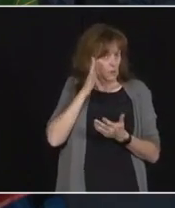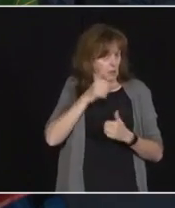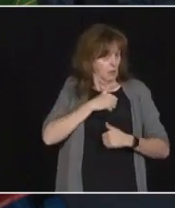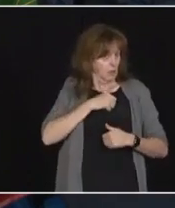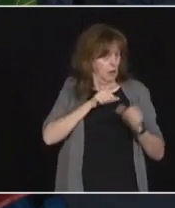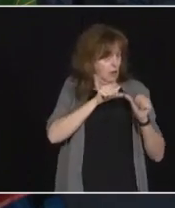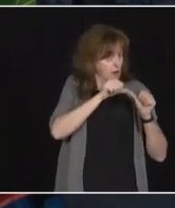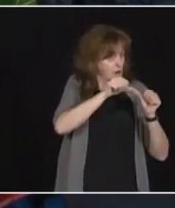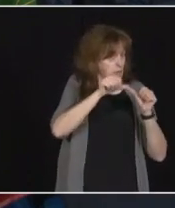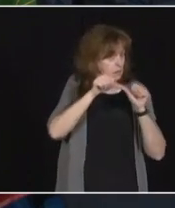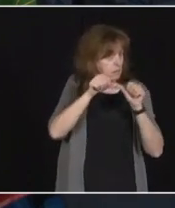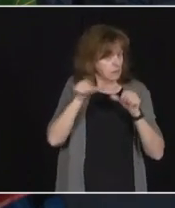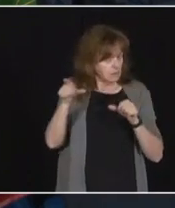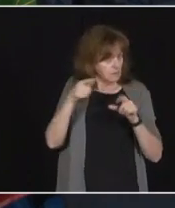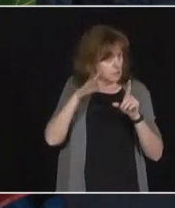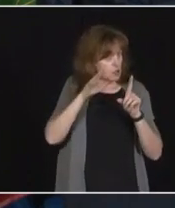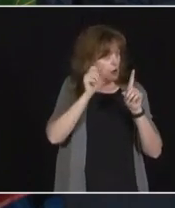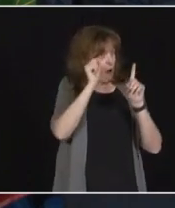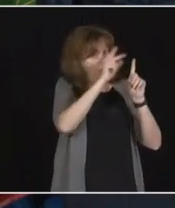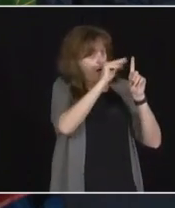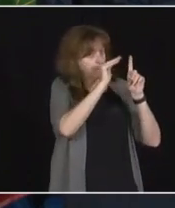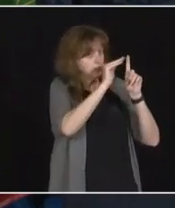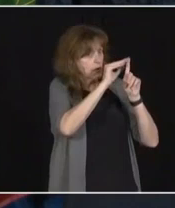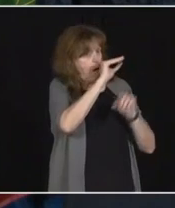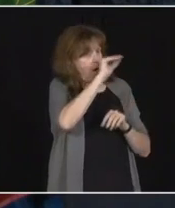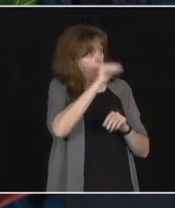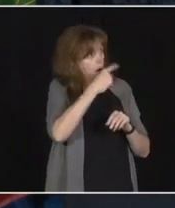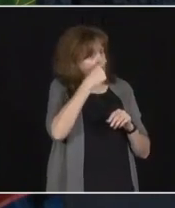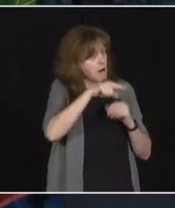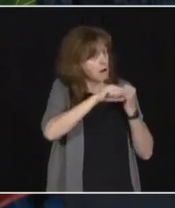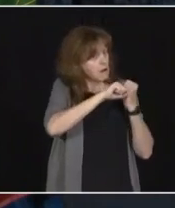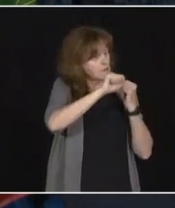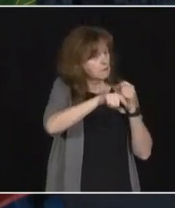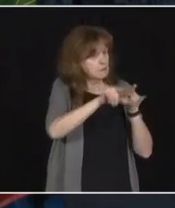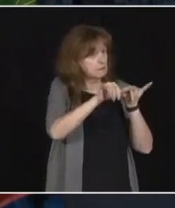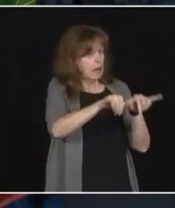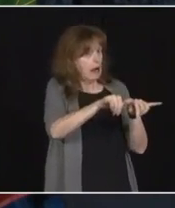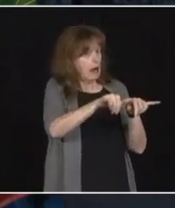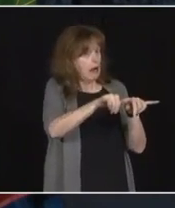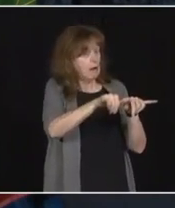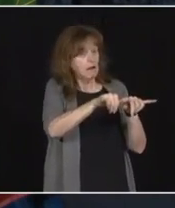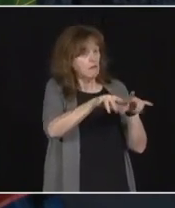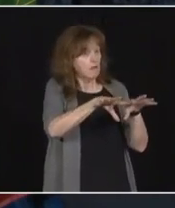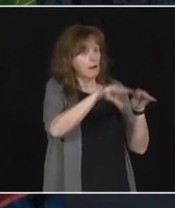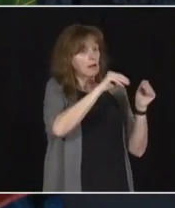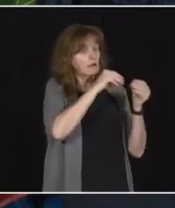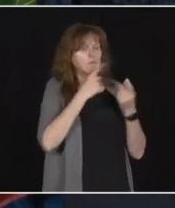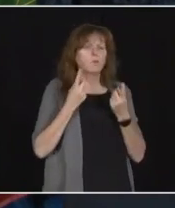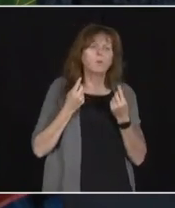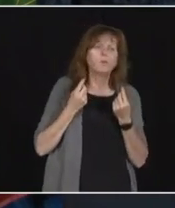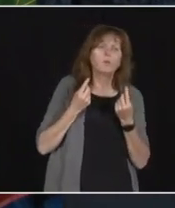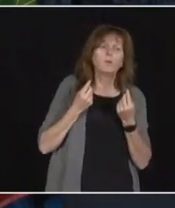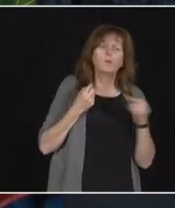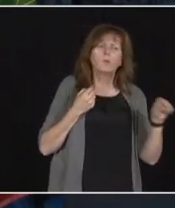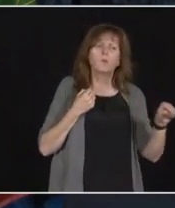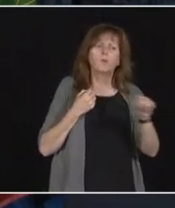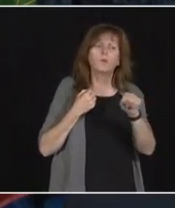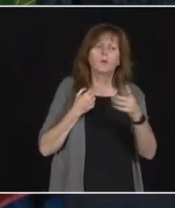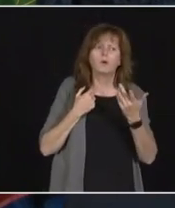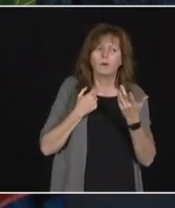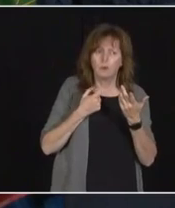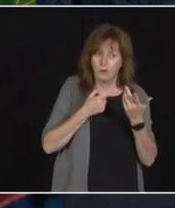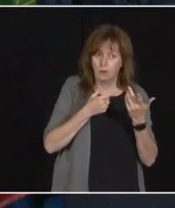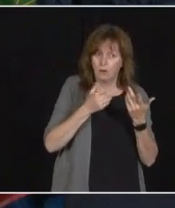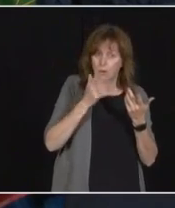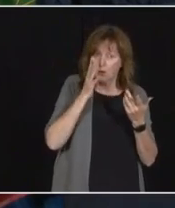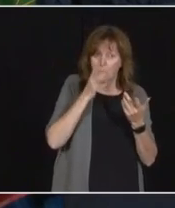to extend the armed forces deployment? And if not, how can you ensure that these homes are people in these homes will be receiving proper care?